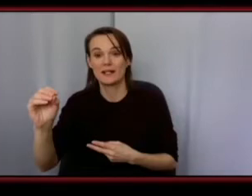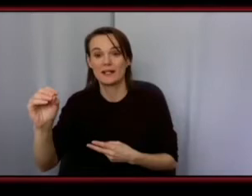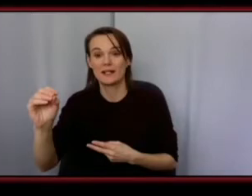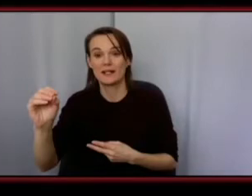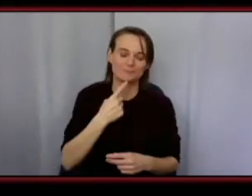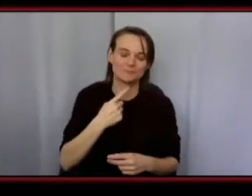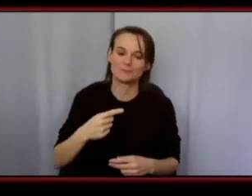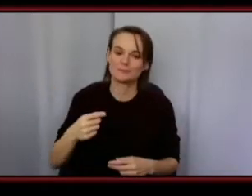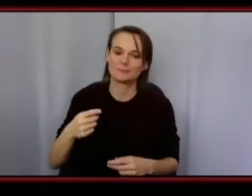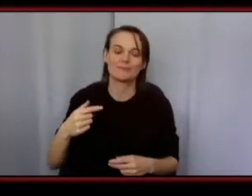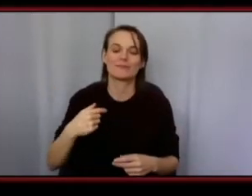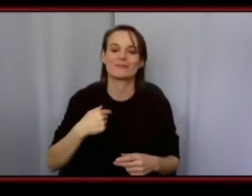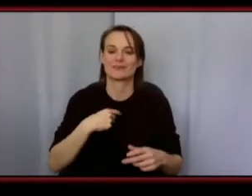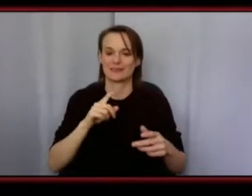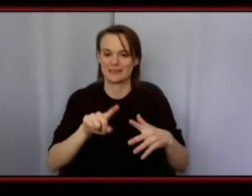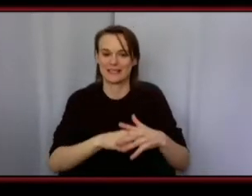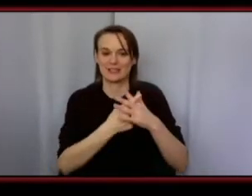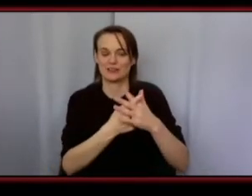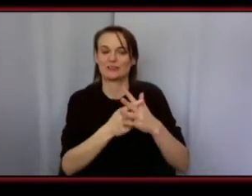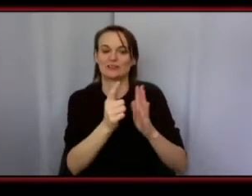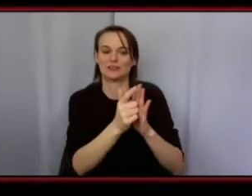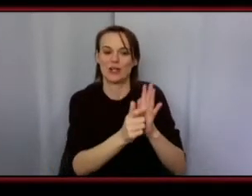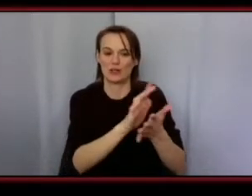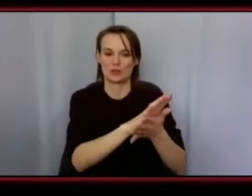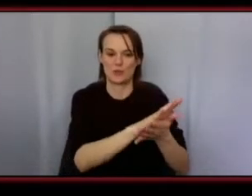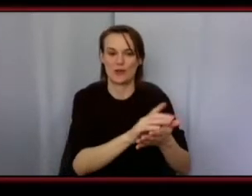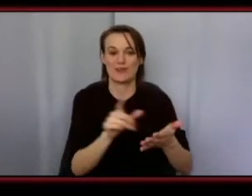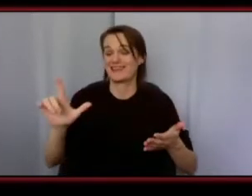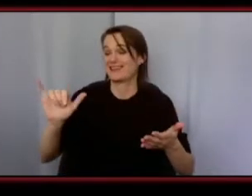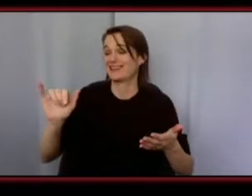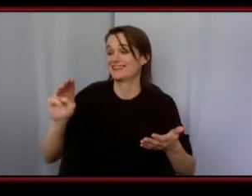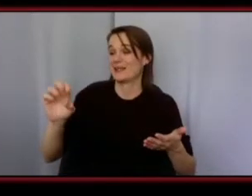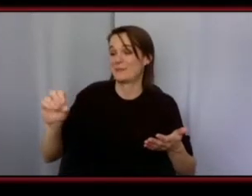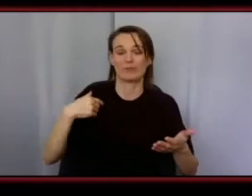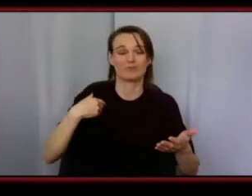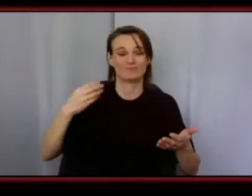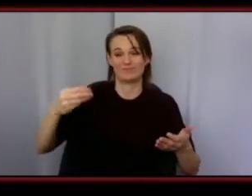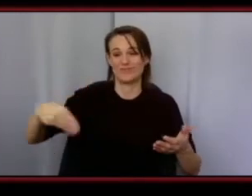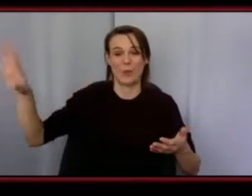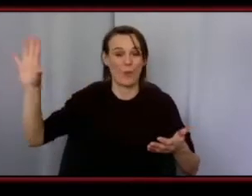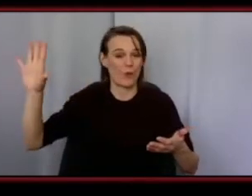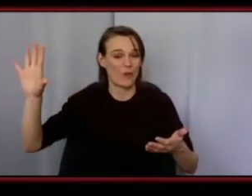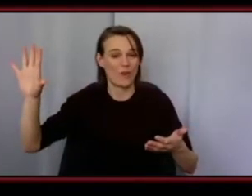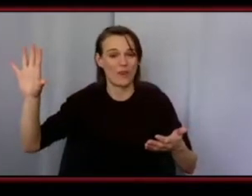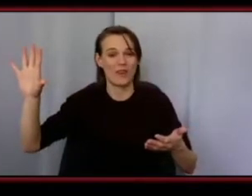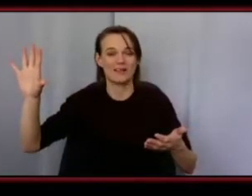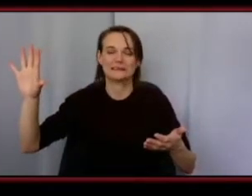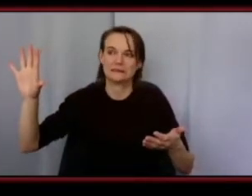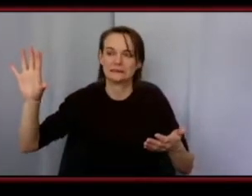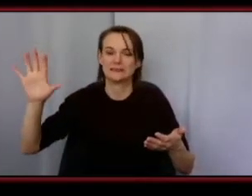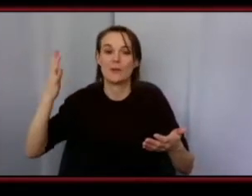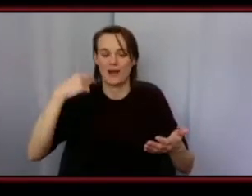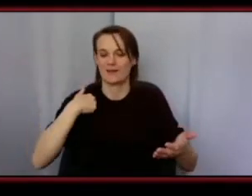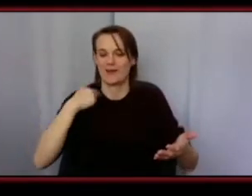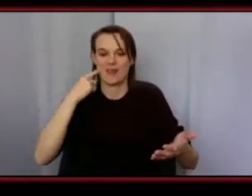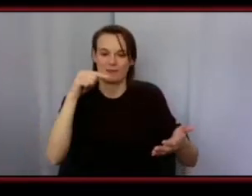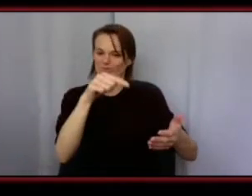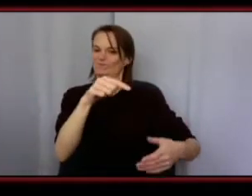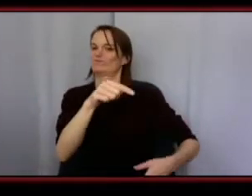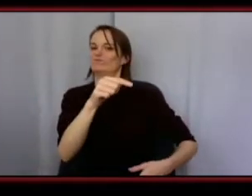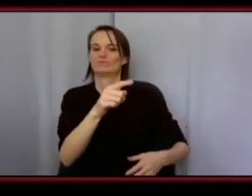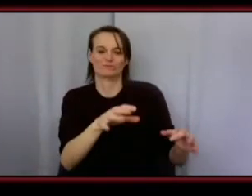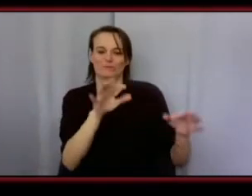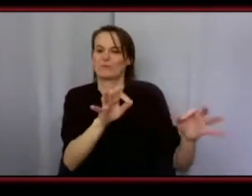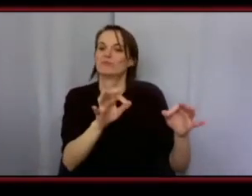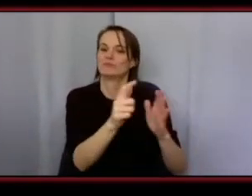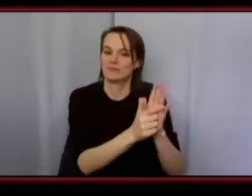school i sold the limo business and it's just like looking back like because i thought law school was the end all to be all like i thought that's what i wanted that's what's going